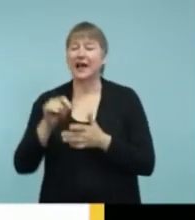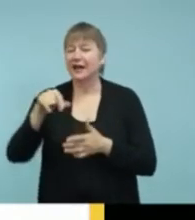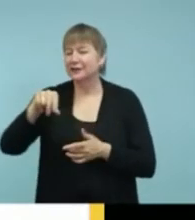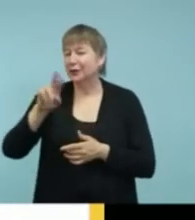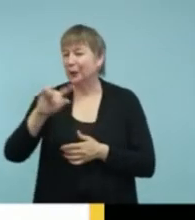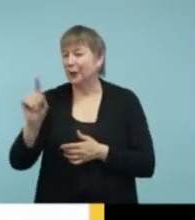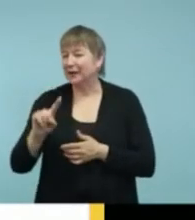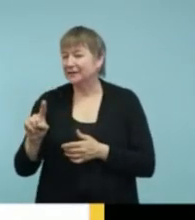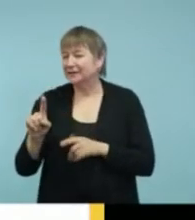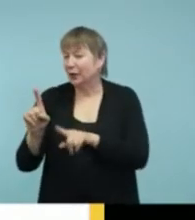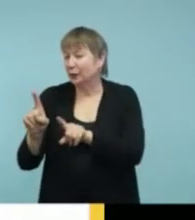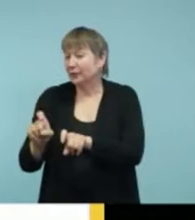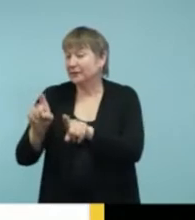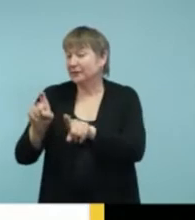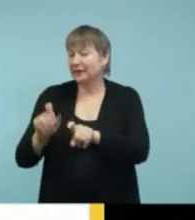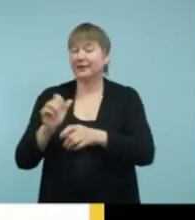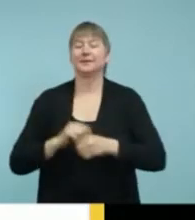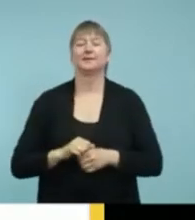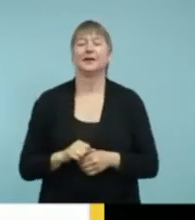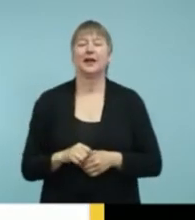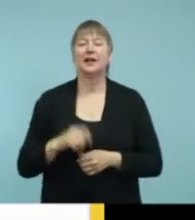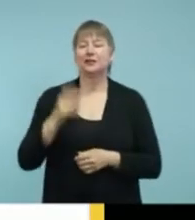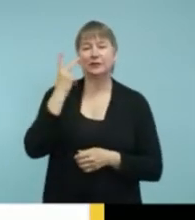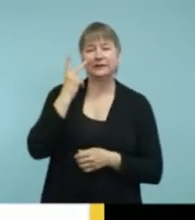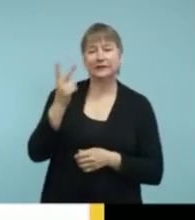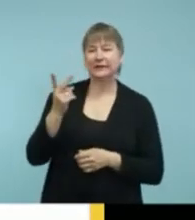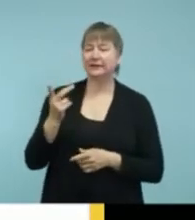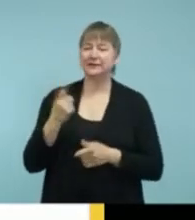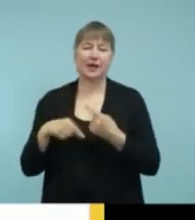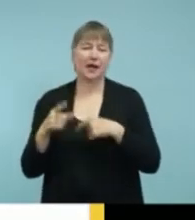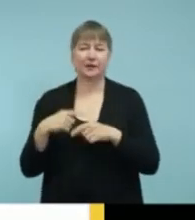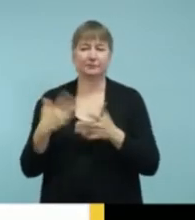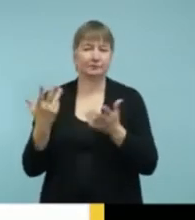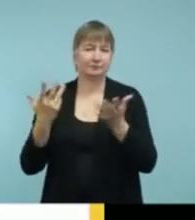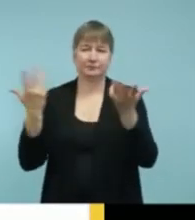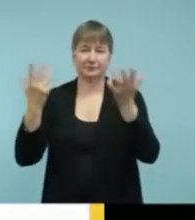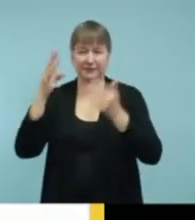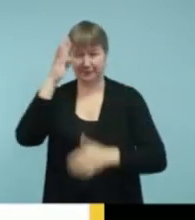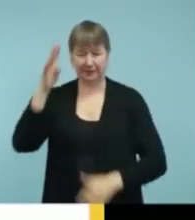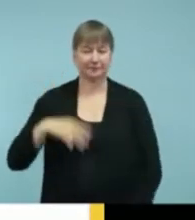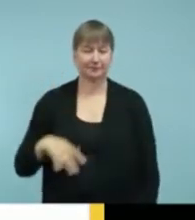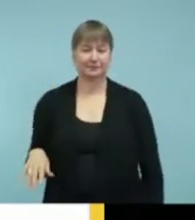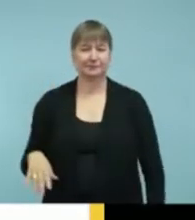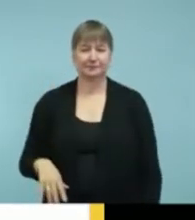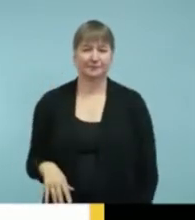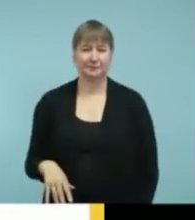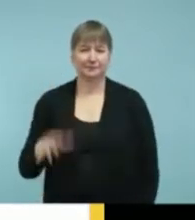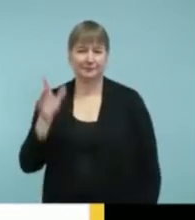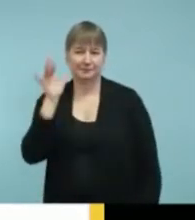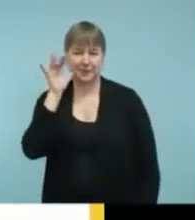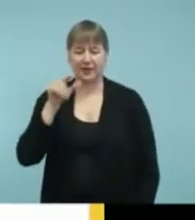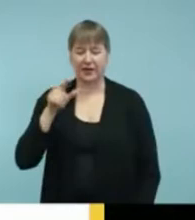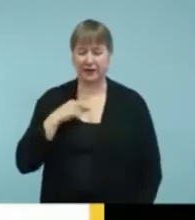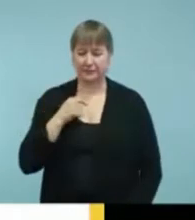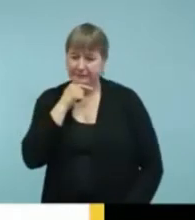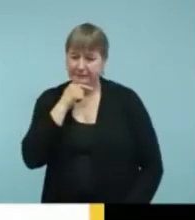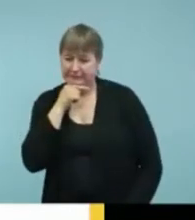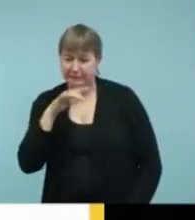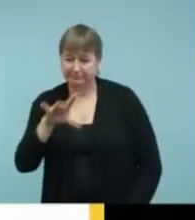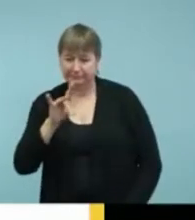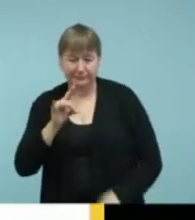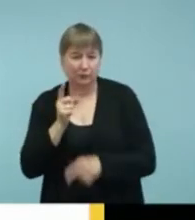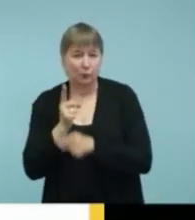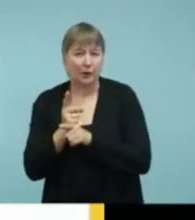So you'll see a picture and you'll see her signing something and then you have to pick the correct word. So it's a good way